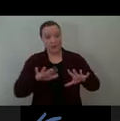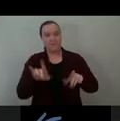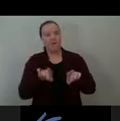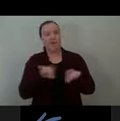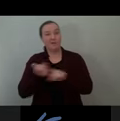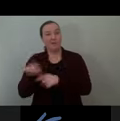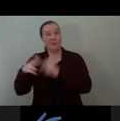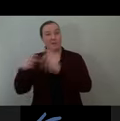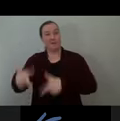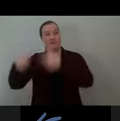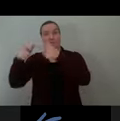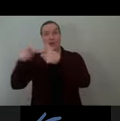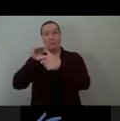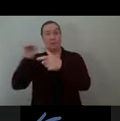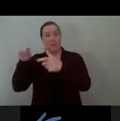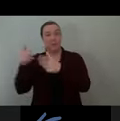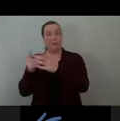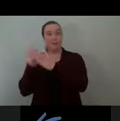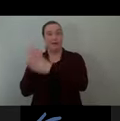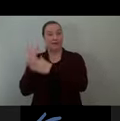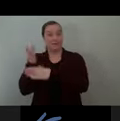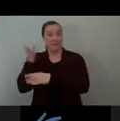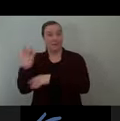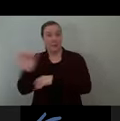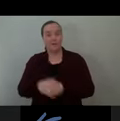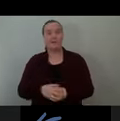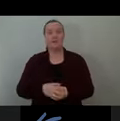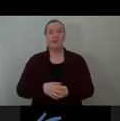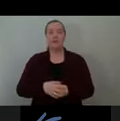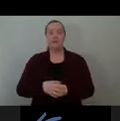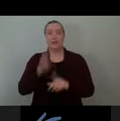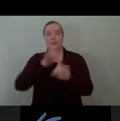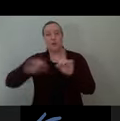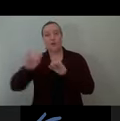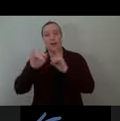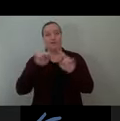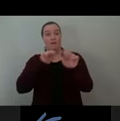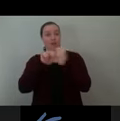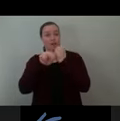and a legacy to surround the gardener, an area of the city which would benefit the most.